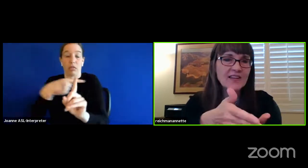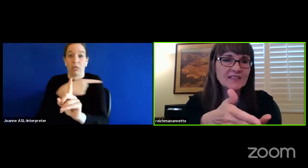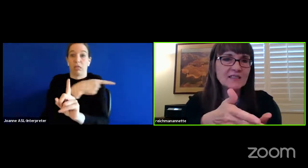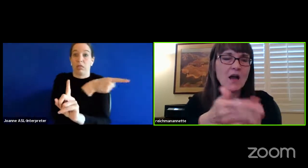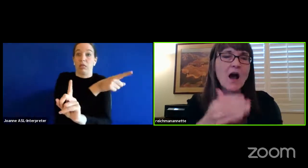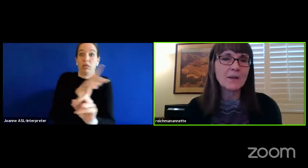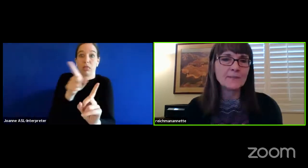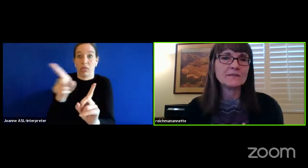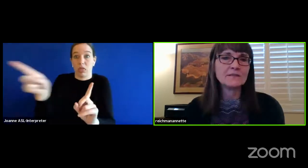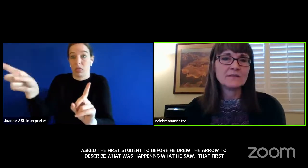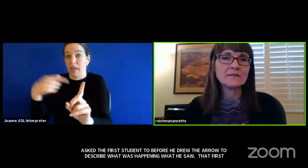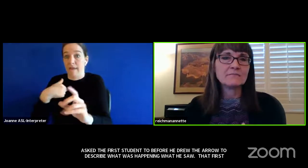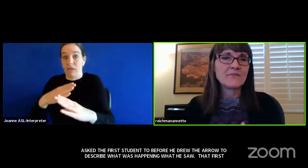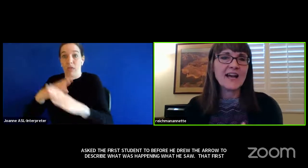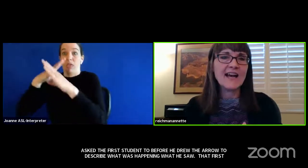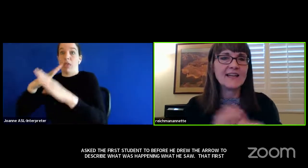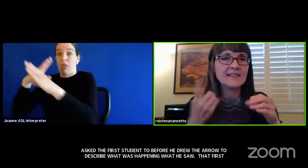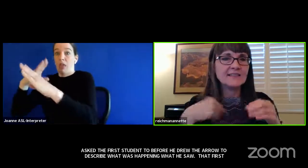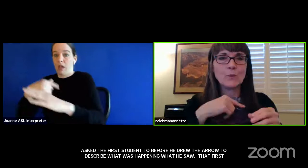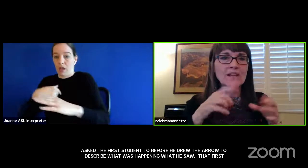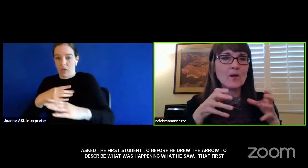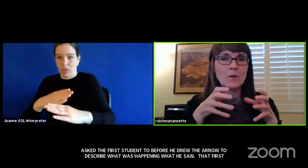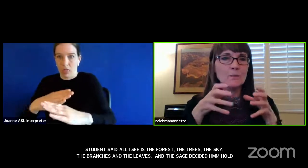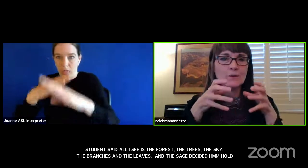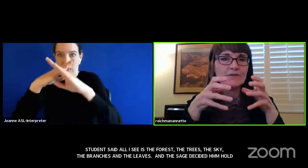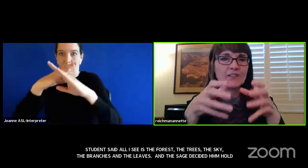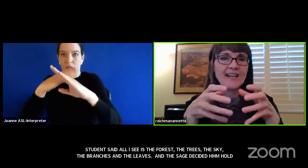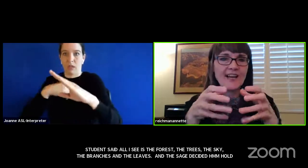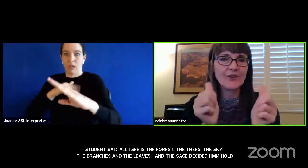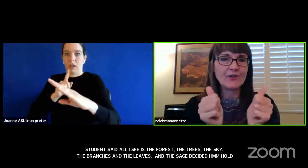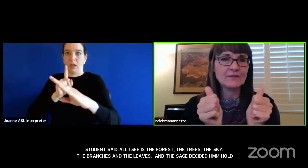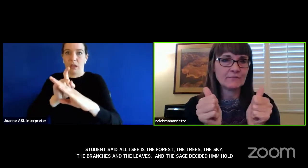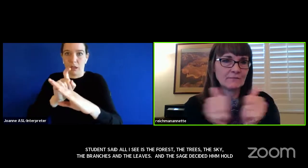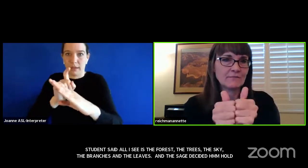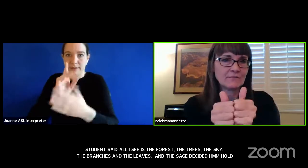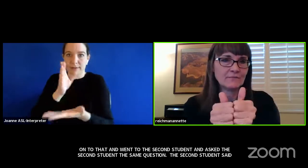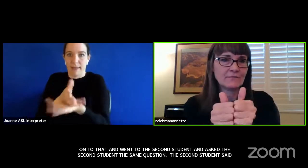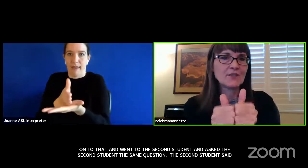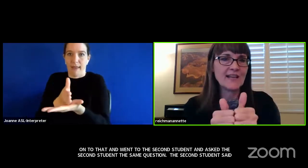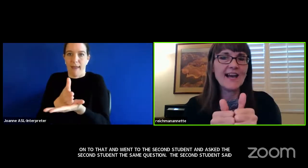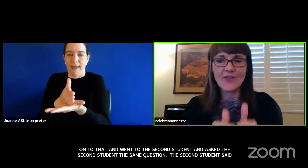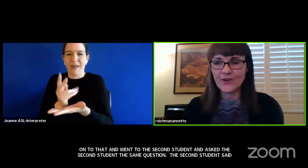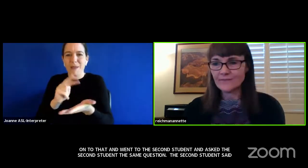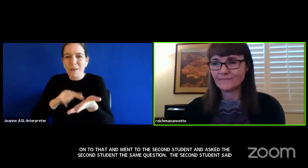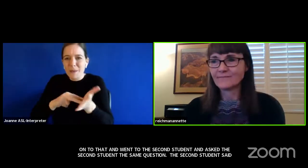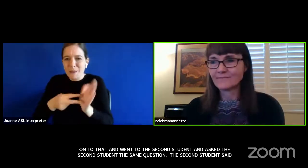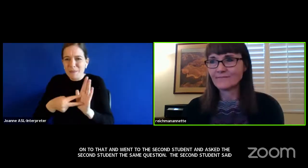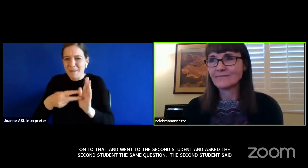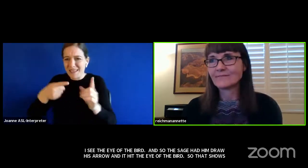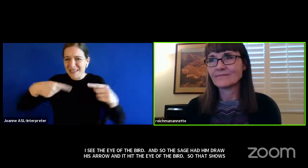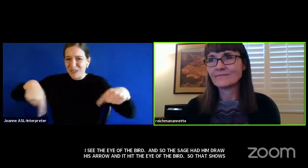and then stop. That is, we don't move together, together.